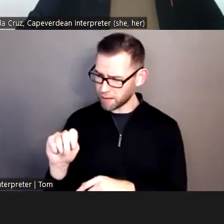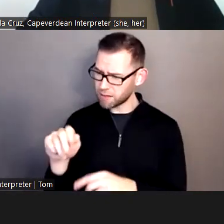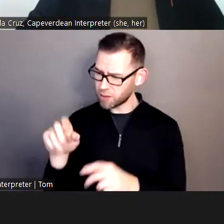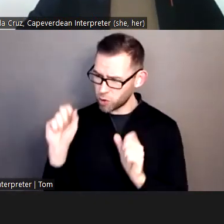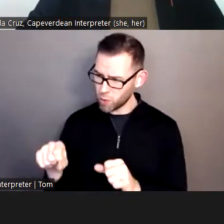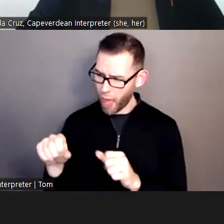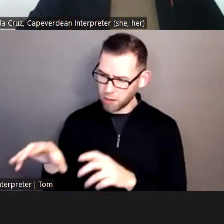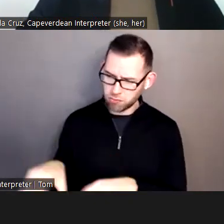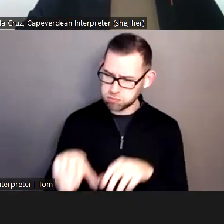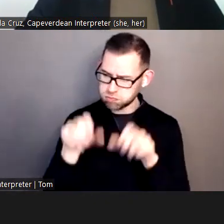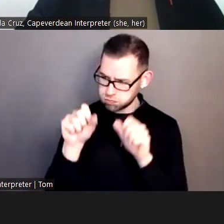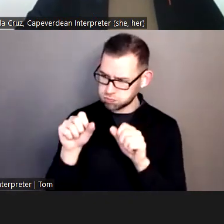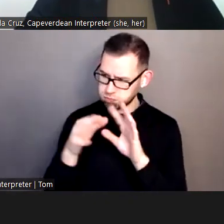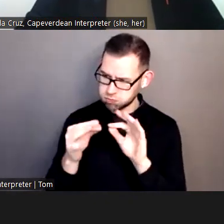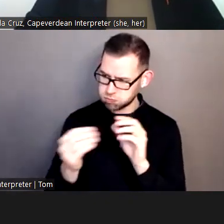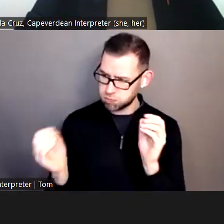Carmen, I will promote you to panelists.